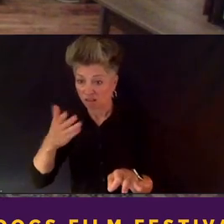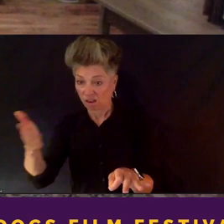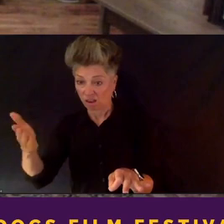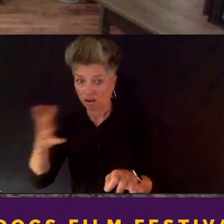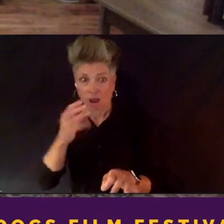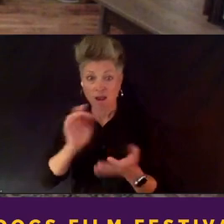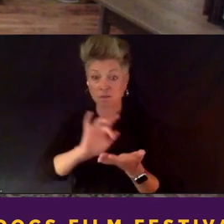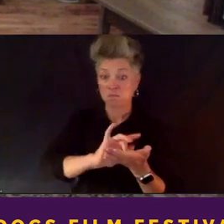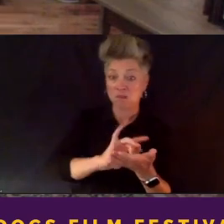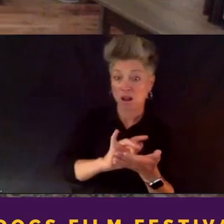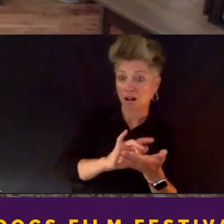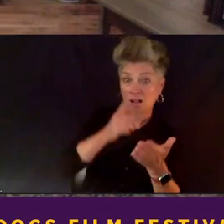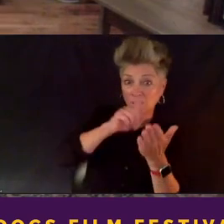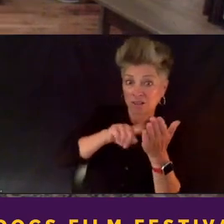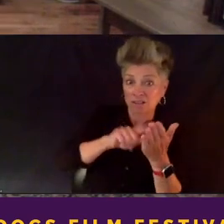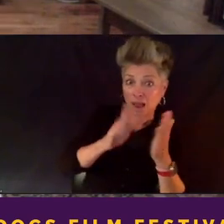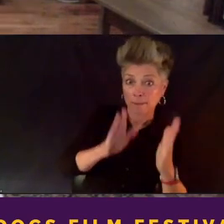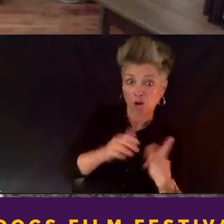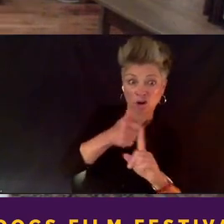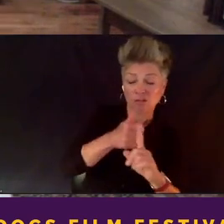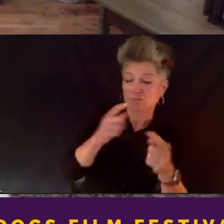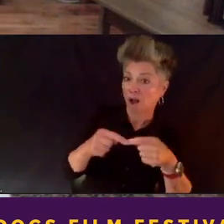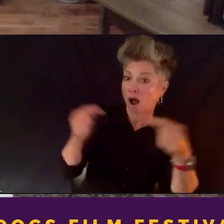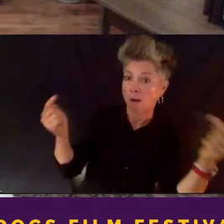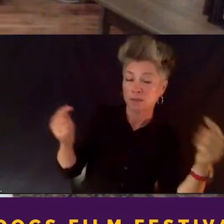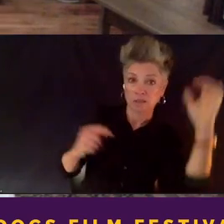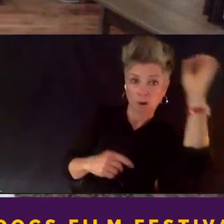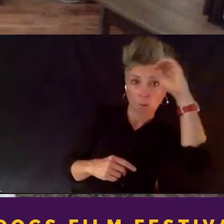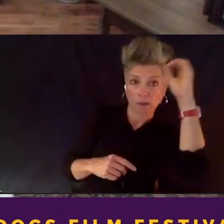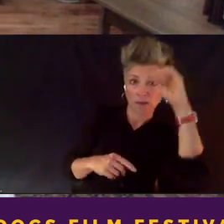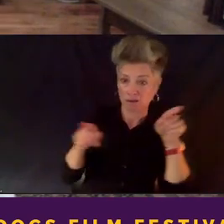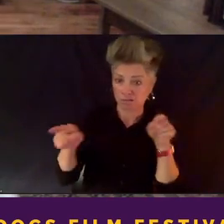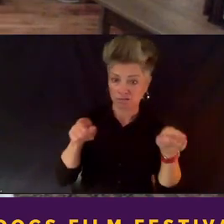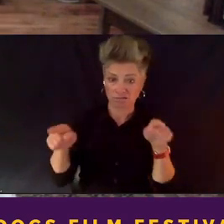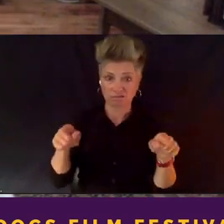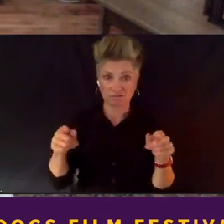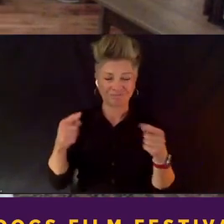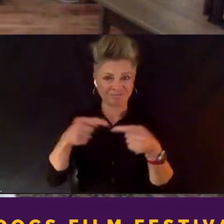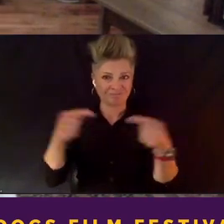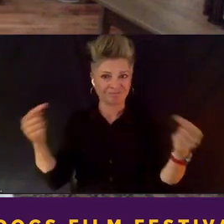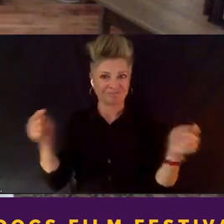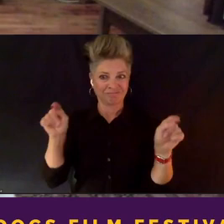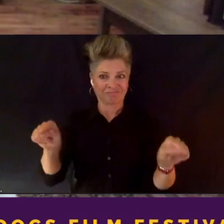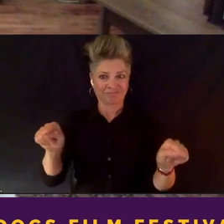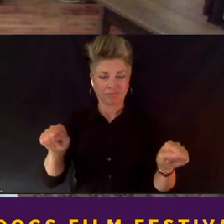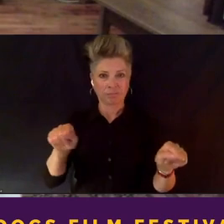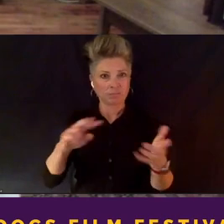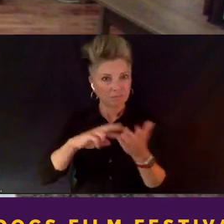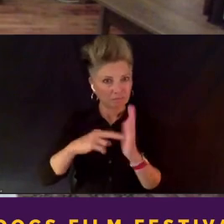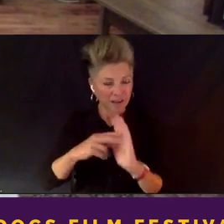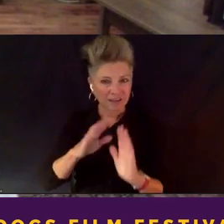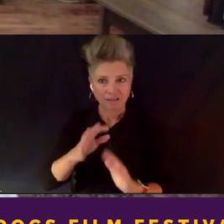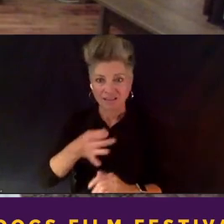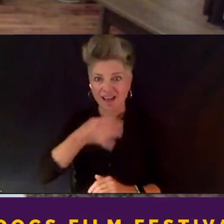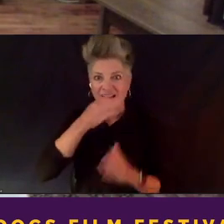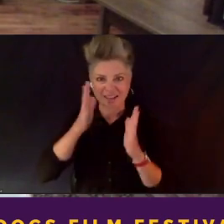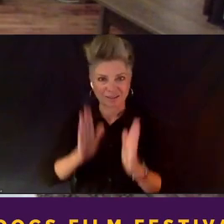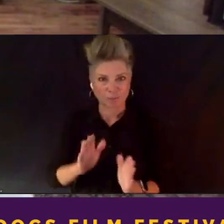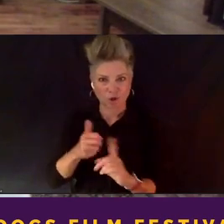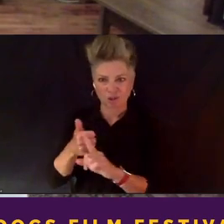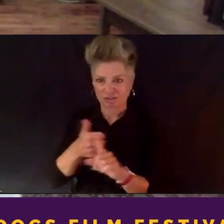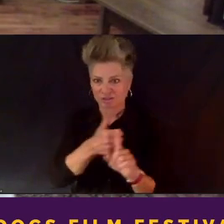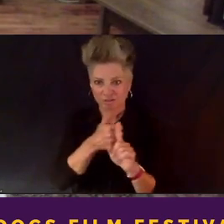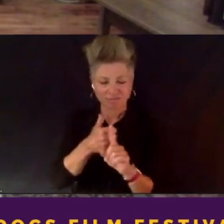concluded the total opposite thing. So even amongst the so-called experts, you were getting this Rashomon effect